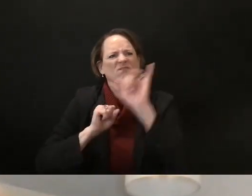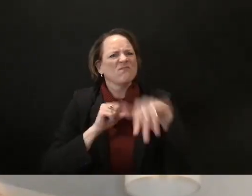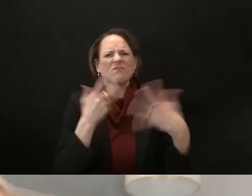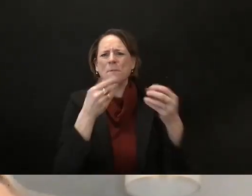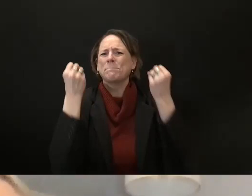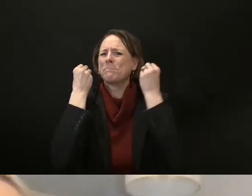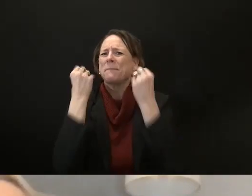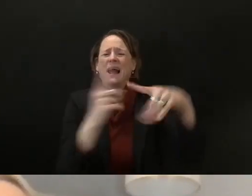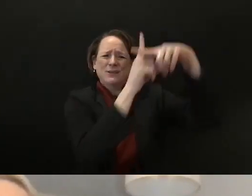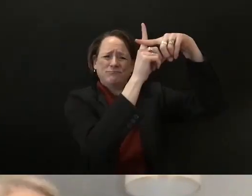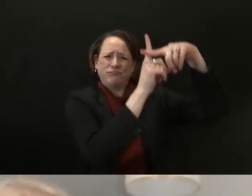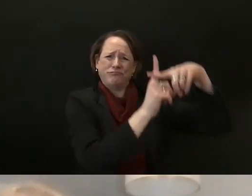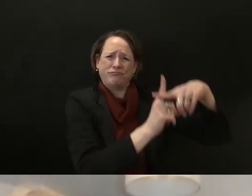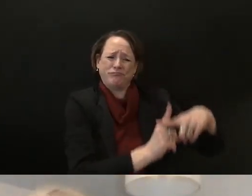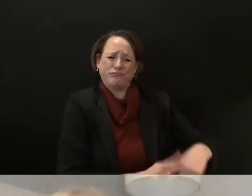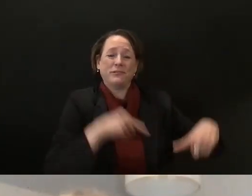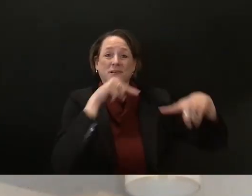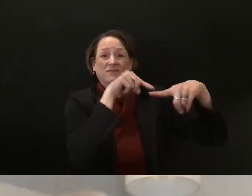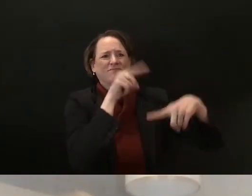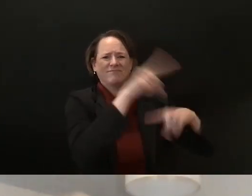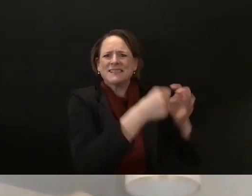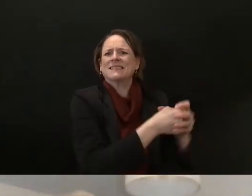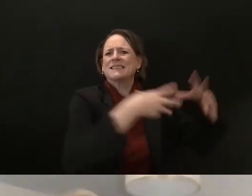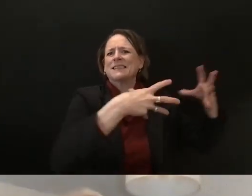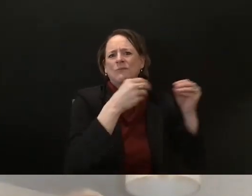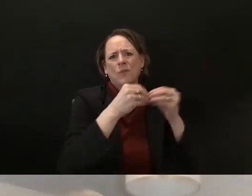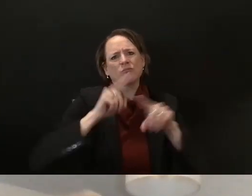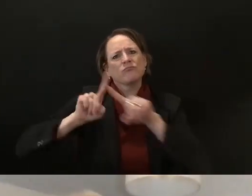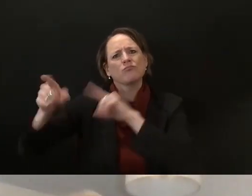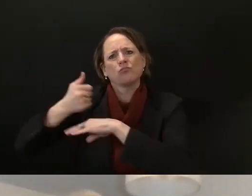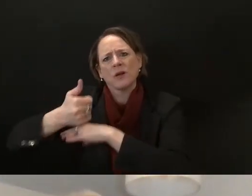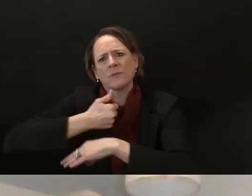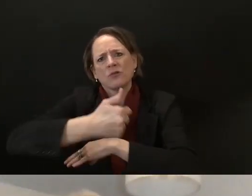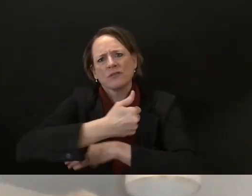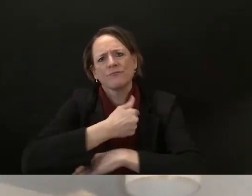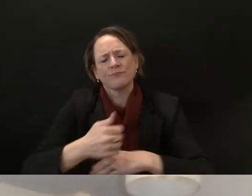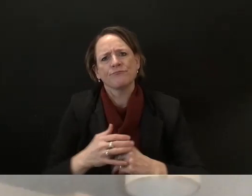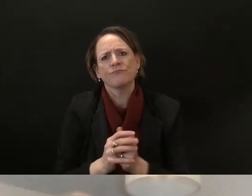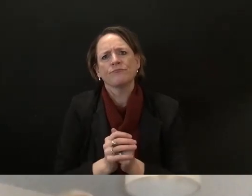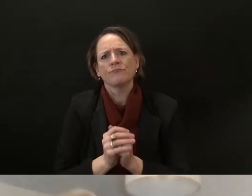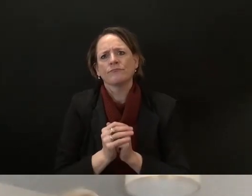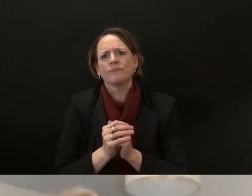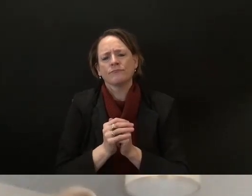yes uh 100% agreed and um i appreciate the question